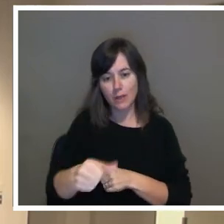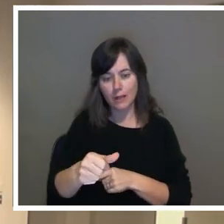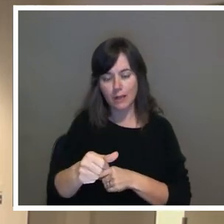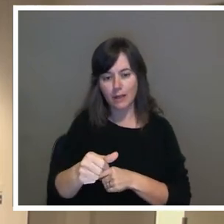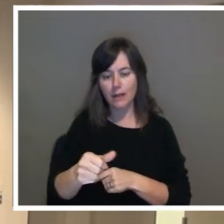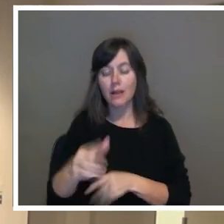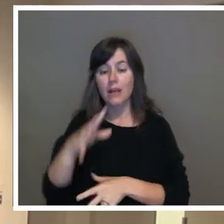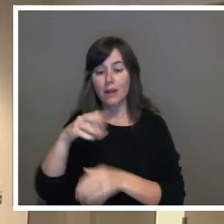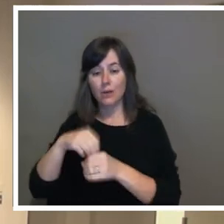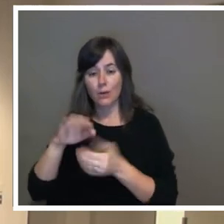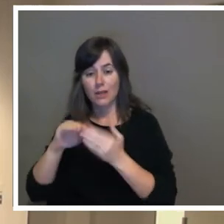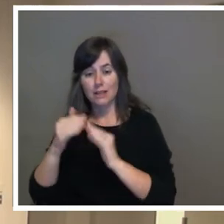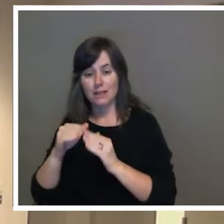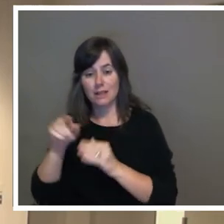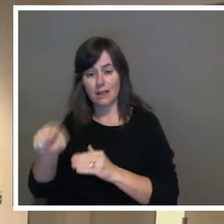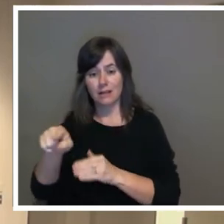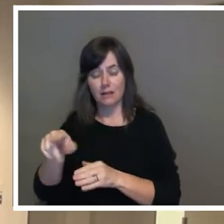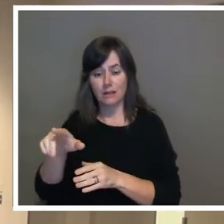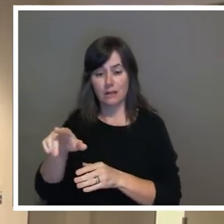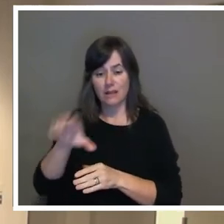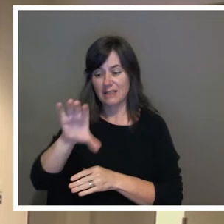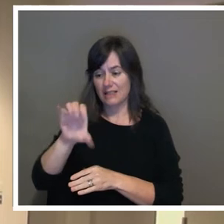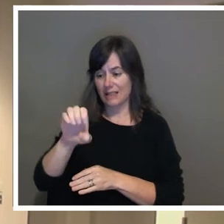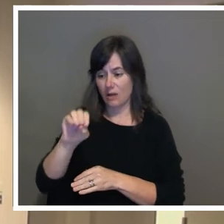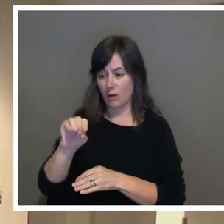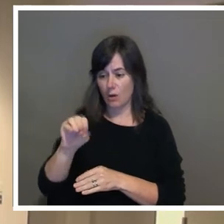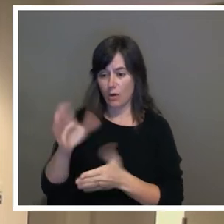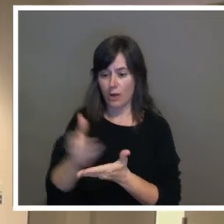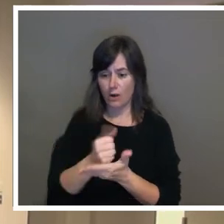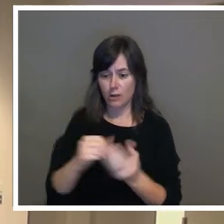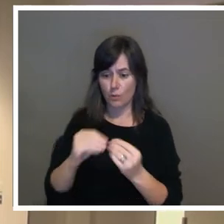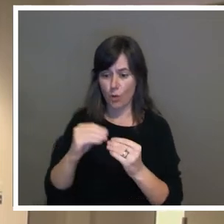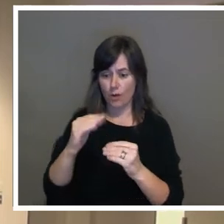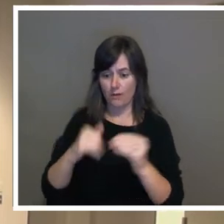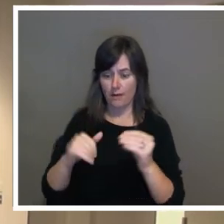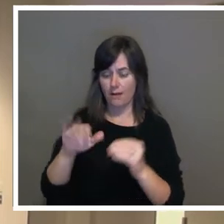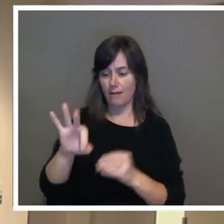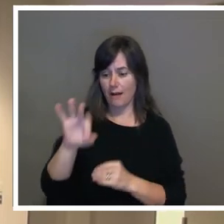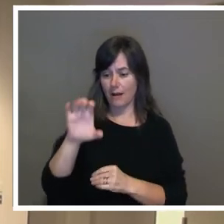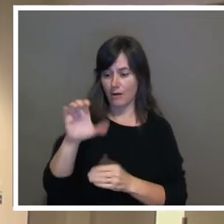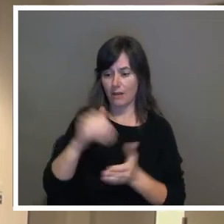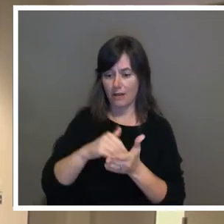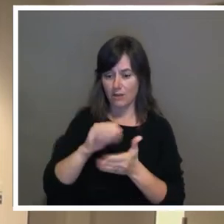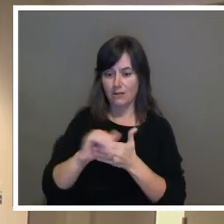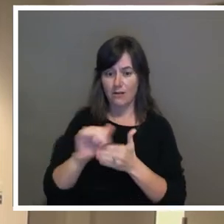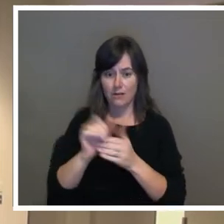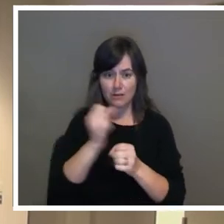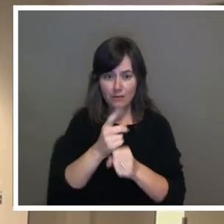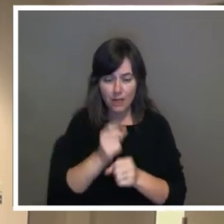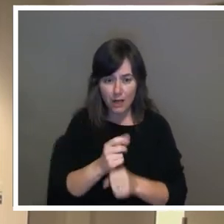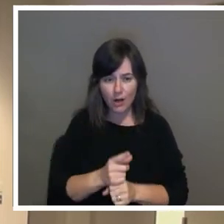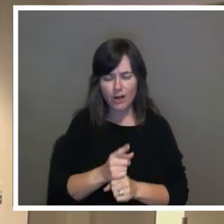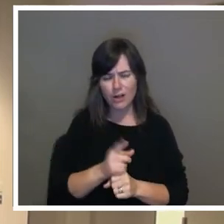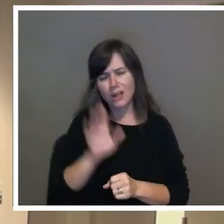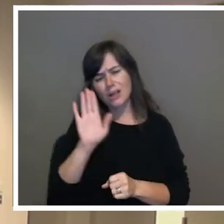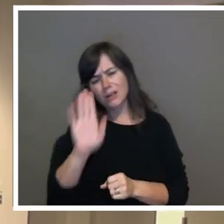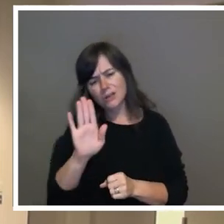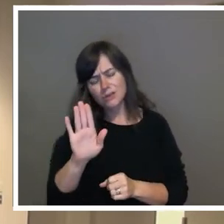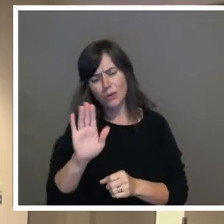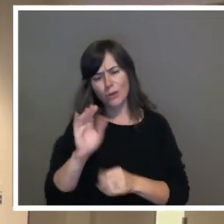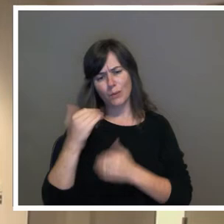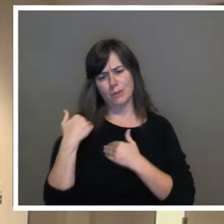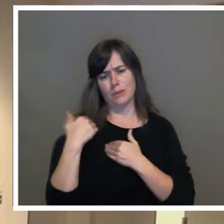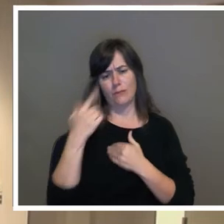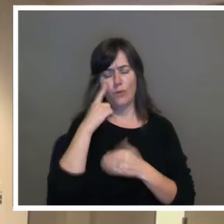dollars a year it's your job to make sure the consumers have the services they pay for and make sure your employees are conducting